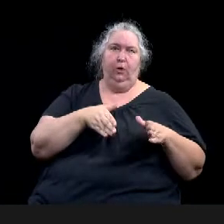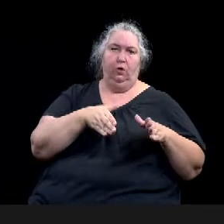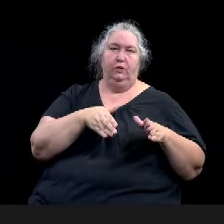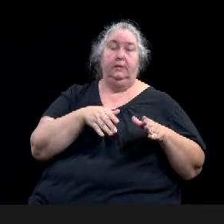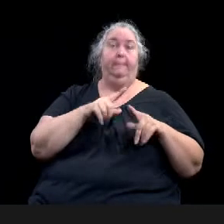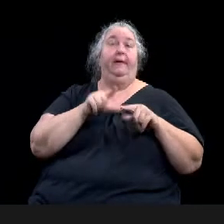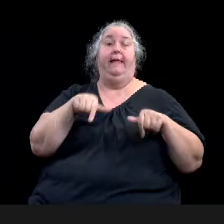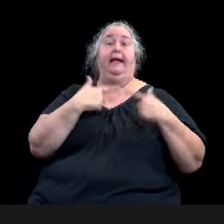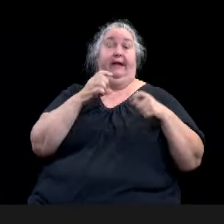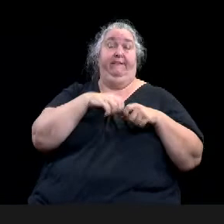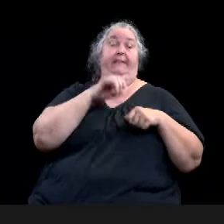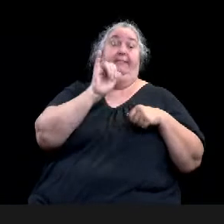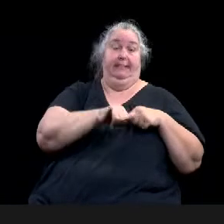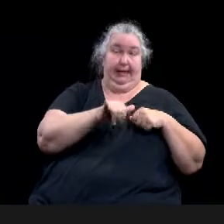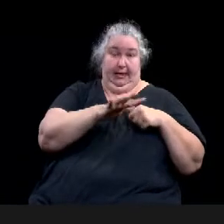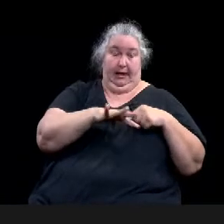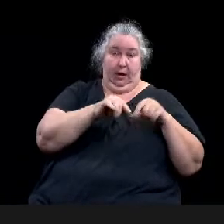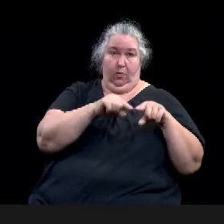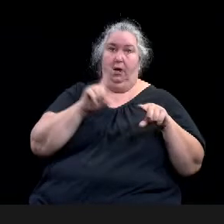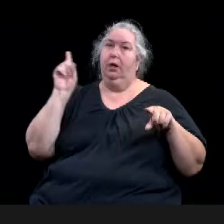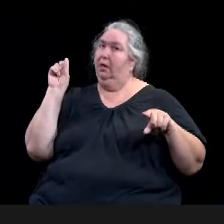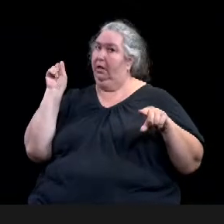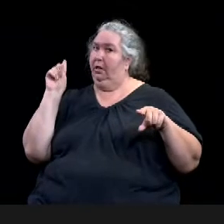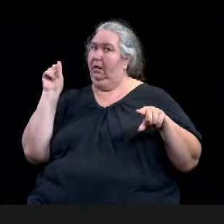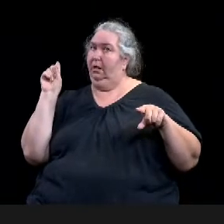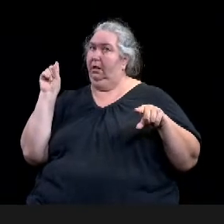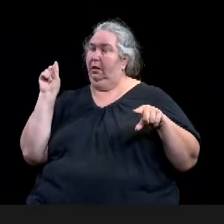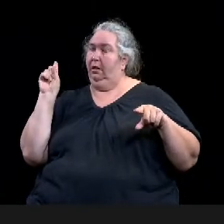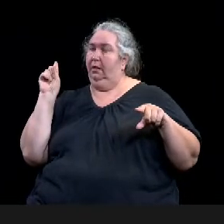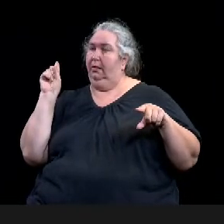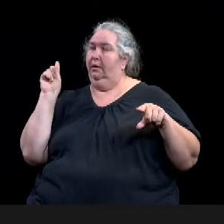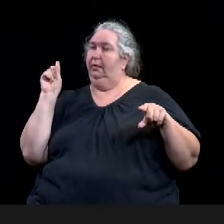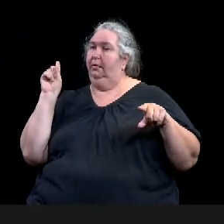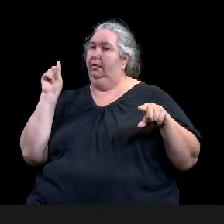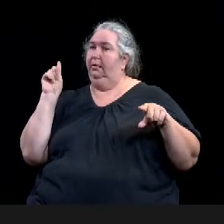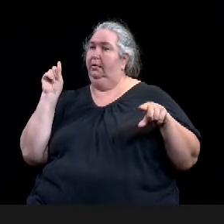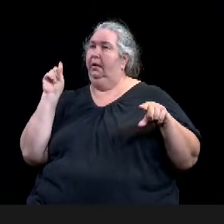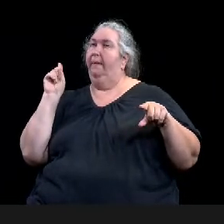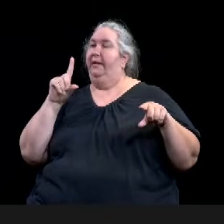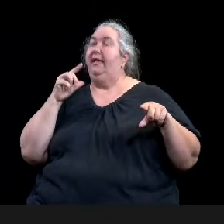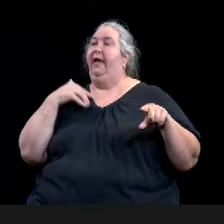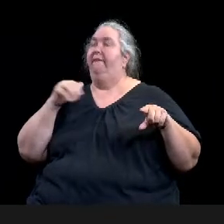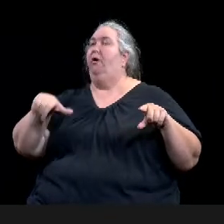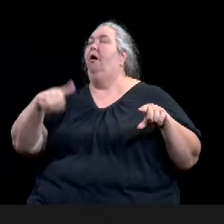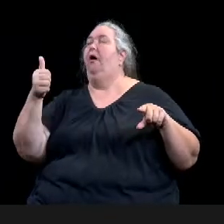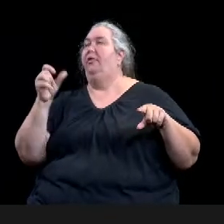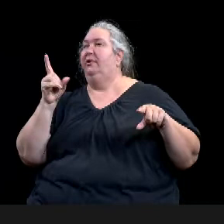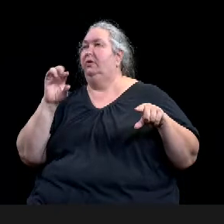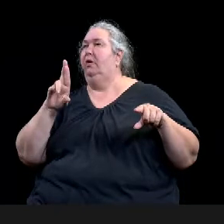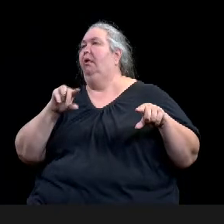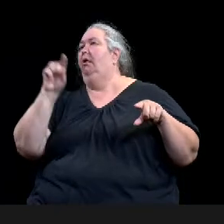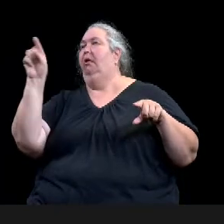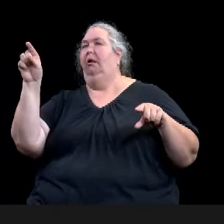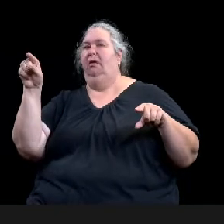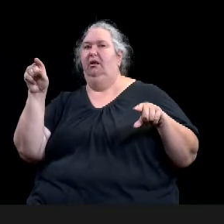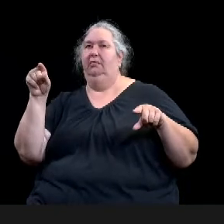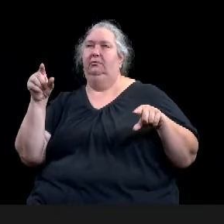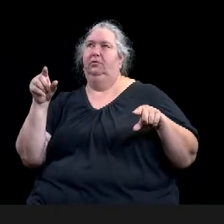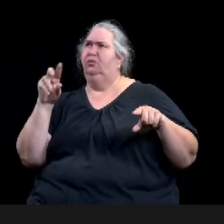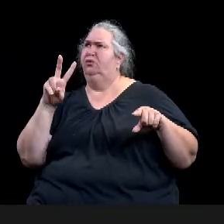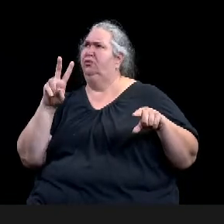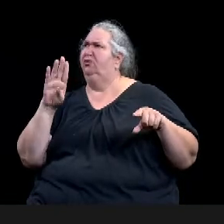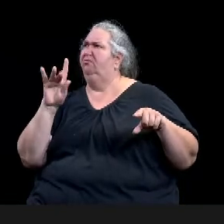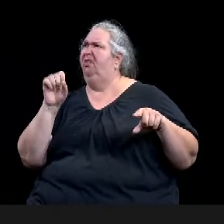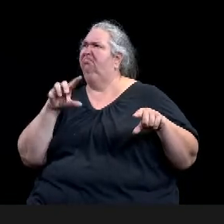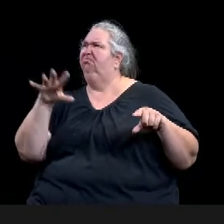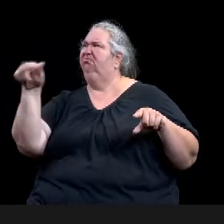here that's within a block of it, two blocks of it. Um, here's the house is, you know, from the front, it does look like a single family home, but you can see on the